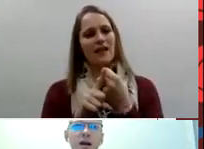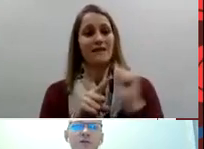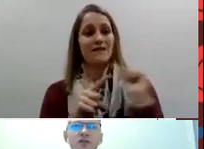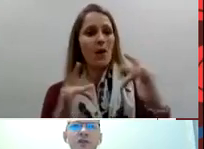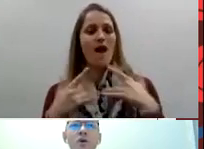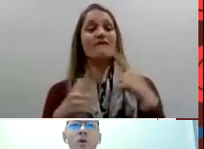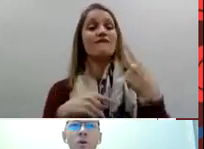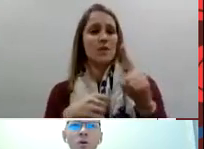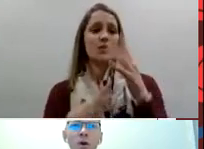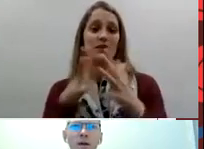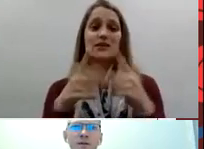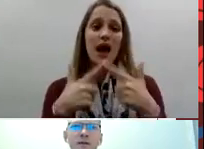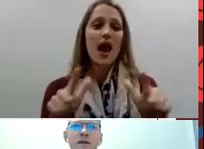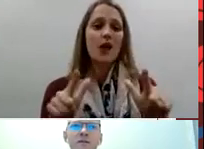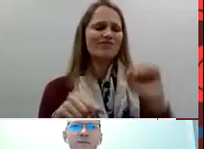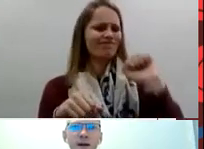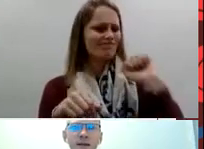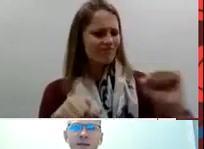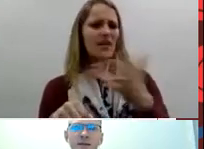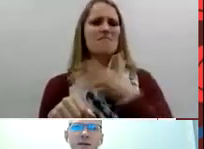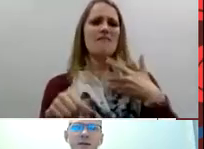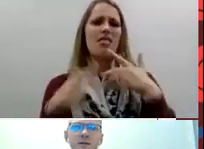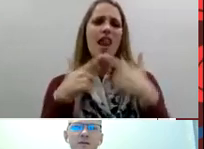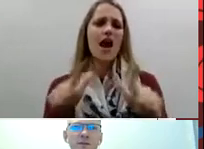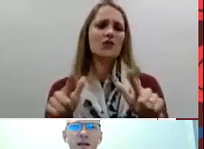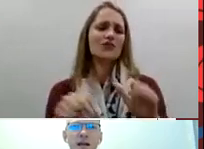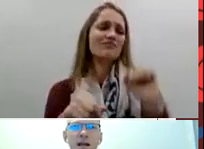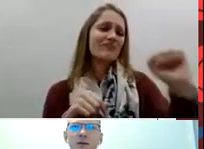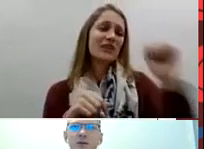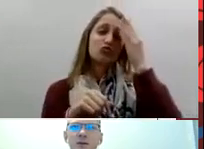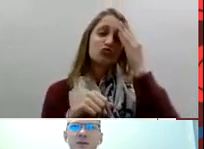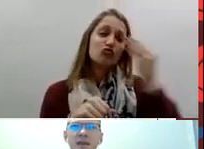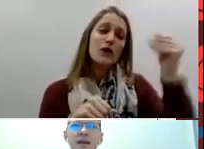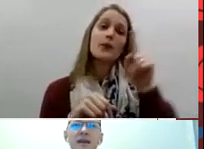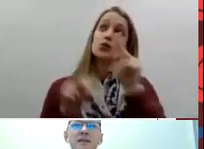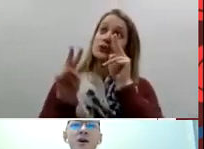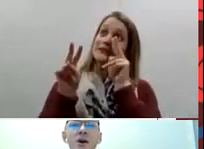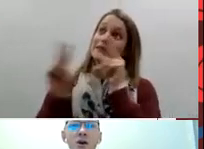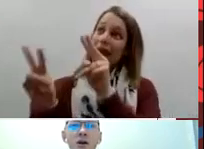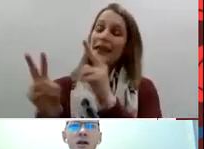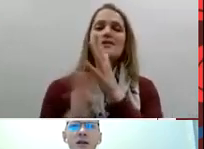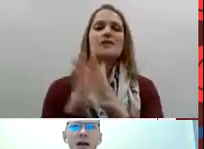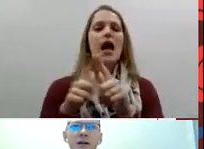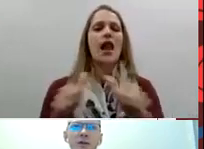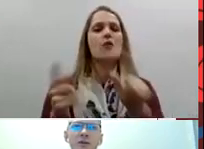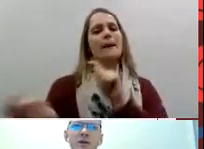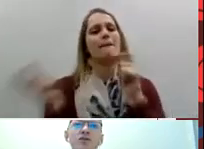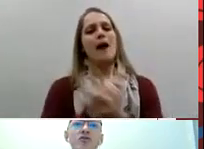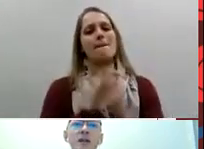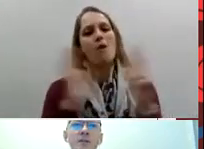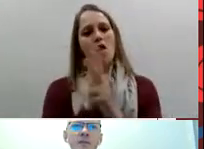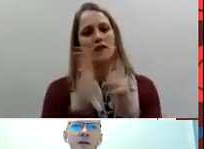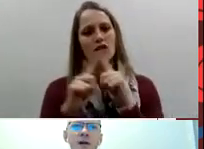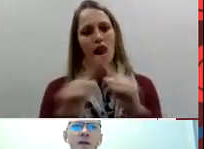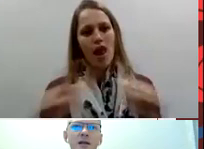her life she always fights for sign language that is her language her